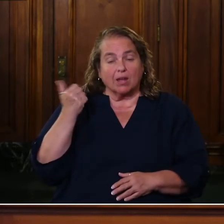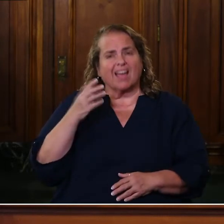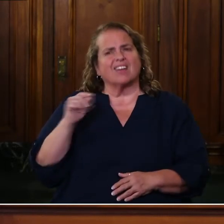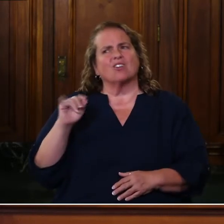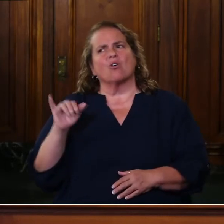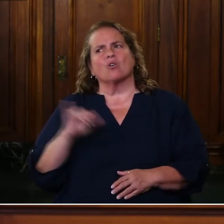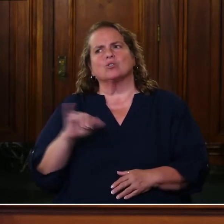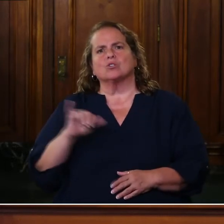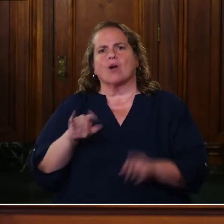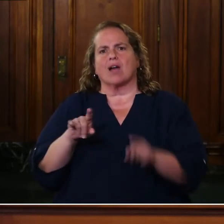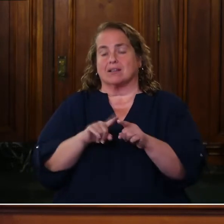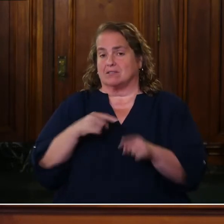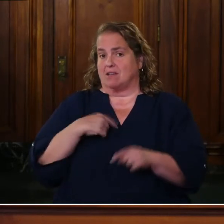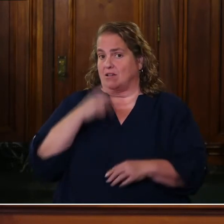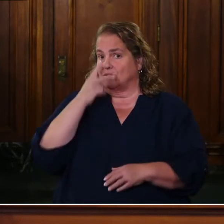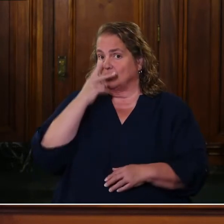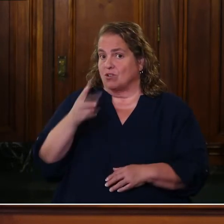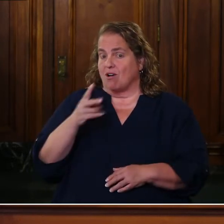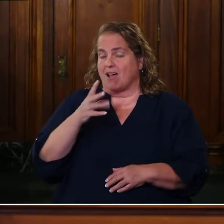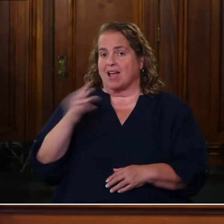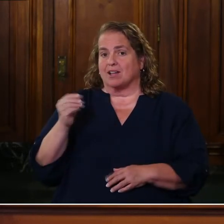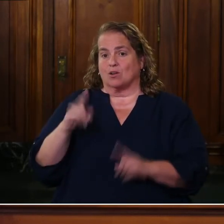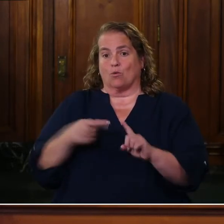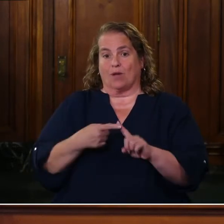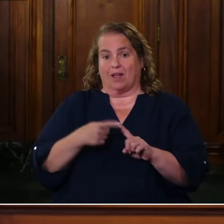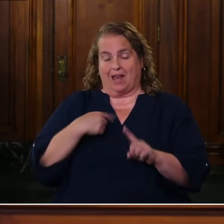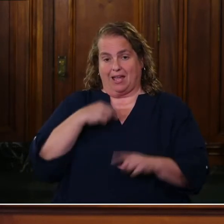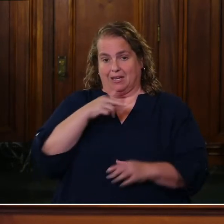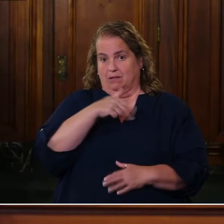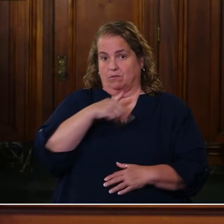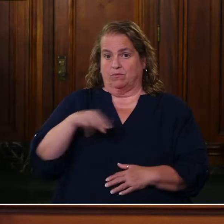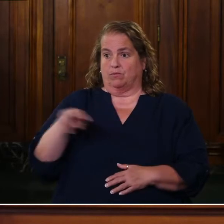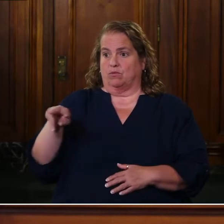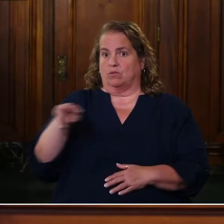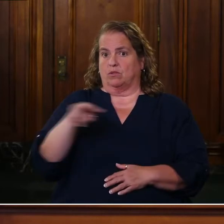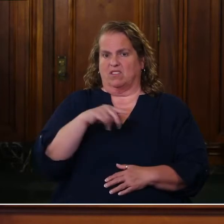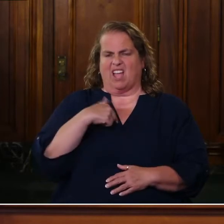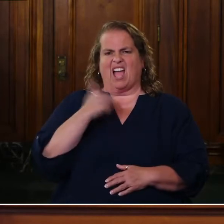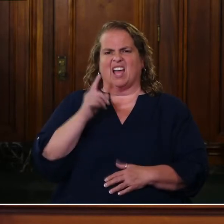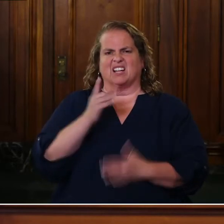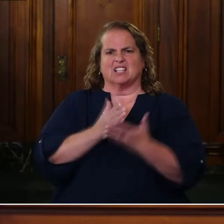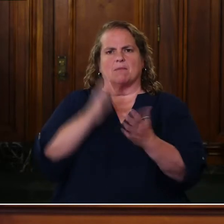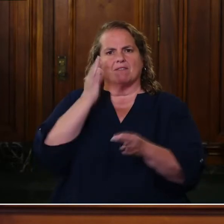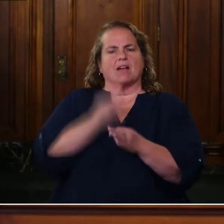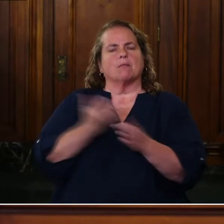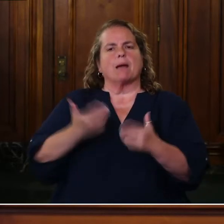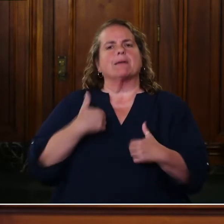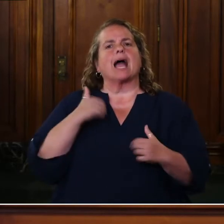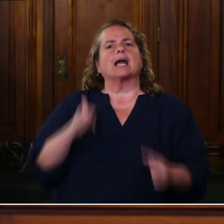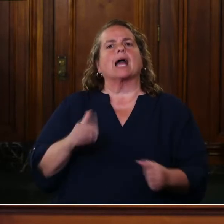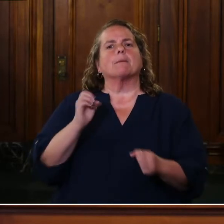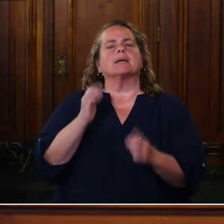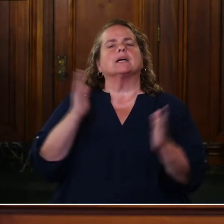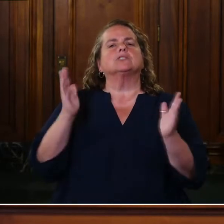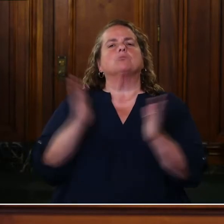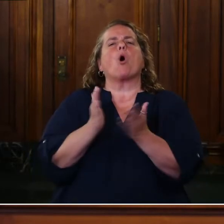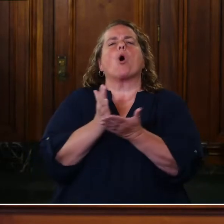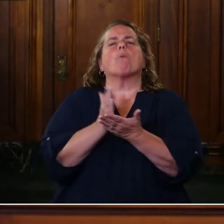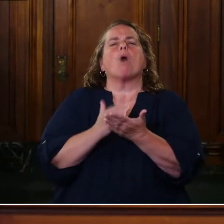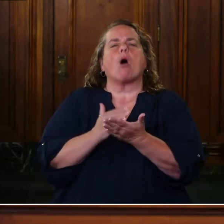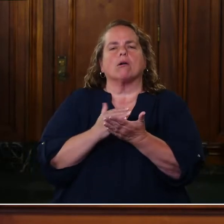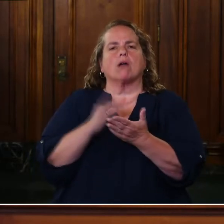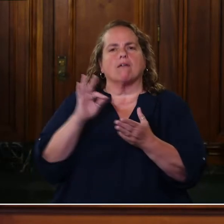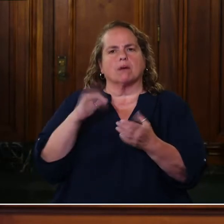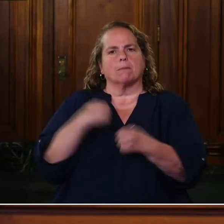but also, as I saw and, and, and when I went out, having some faith that maybe I can be just a small part, uh, of, of doing